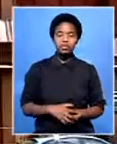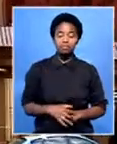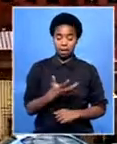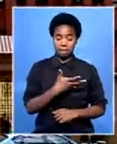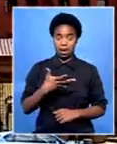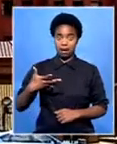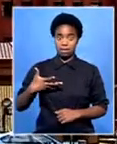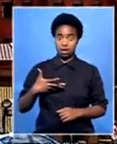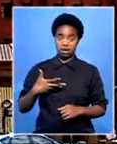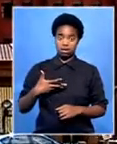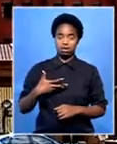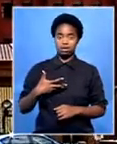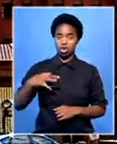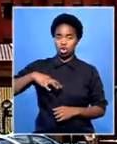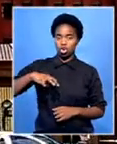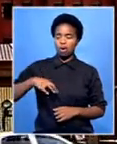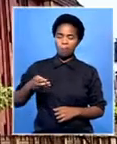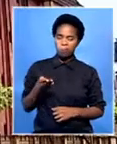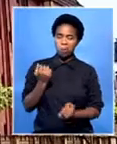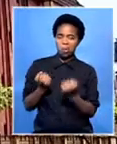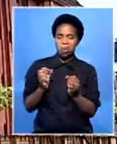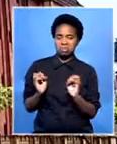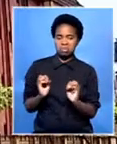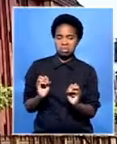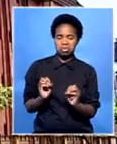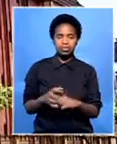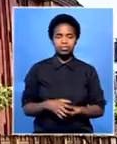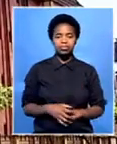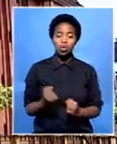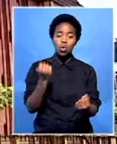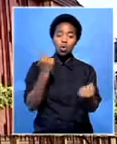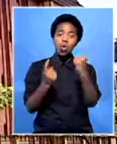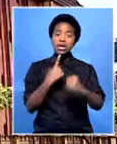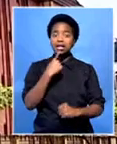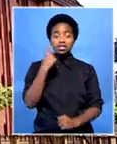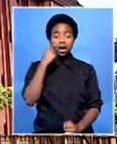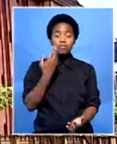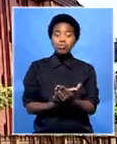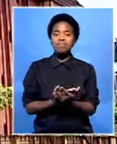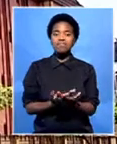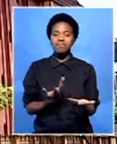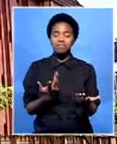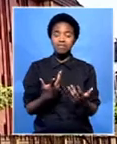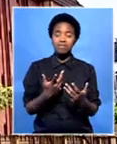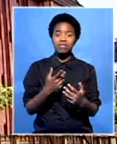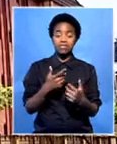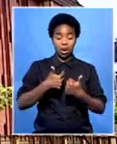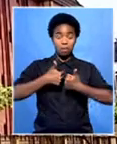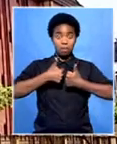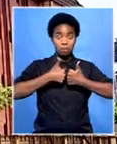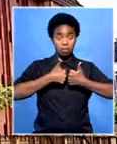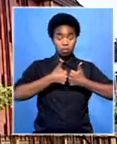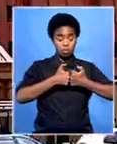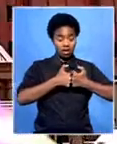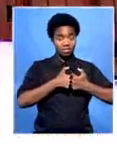in court. Last week, she was acquitted of all charges. The court found no evidence that she allowed her boyfriend to abuse